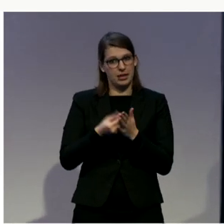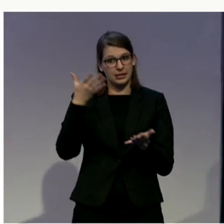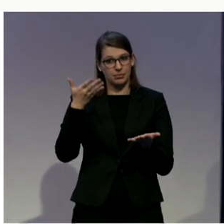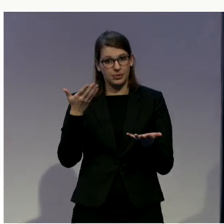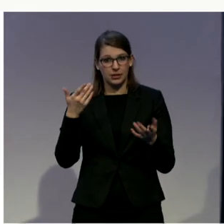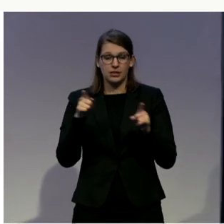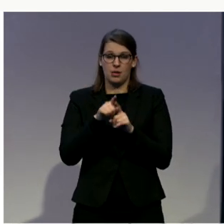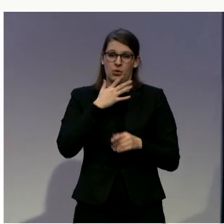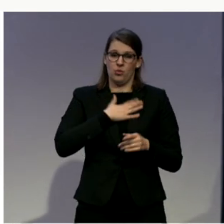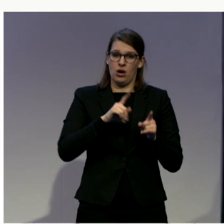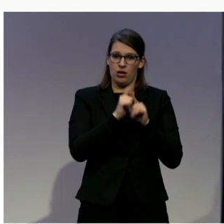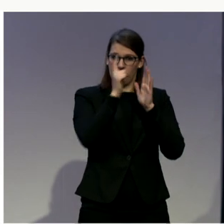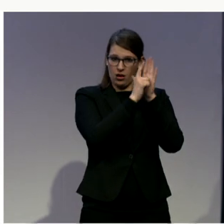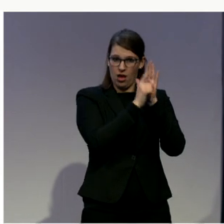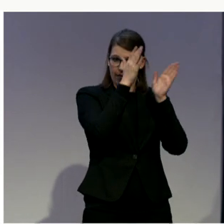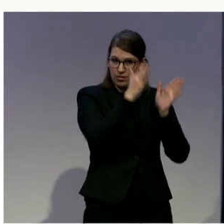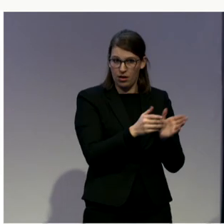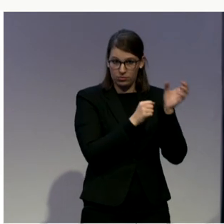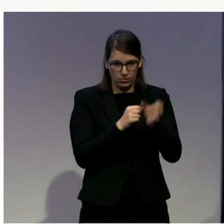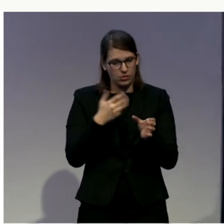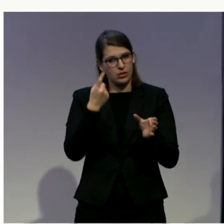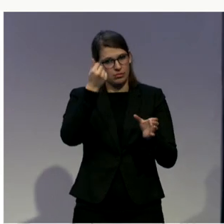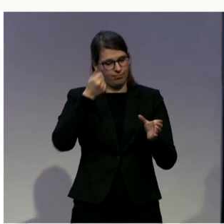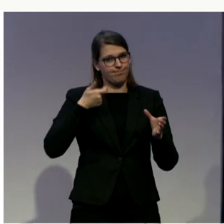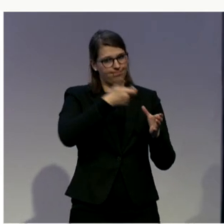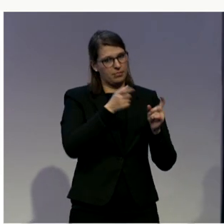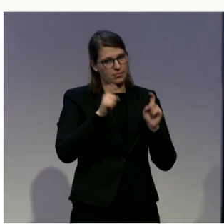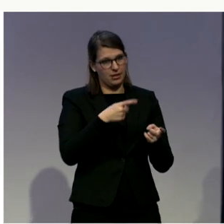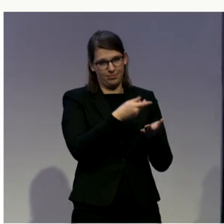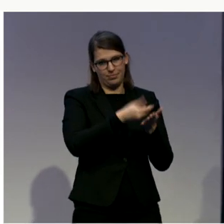there in terms of the social services.